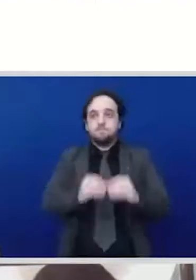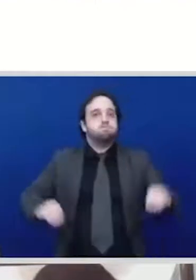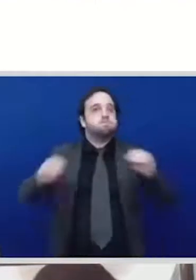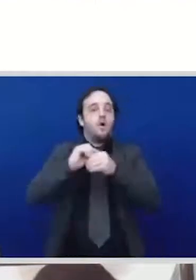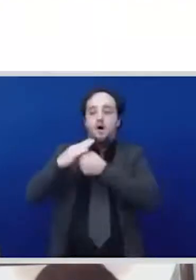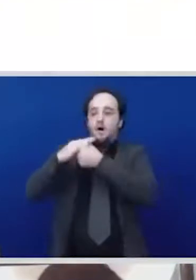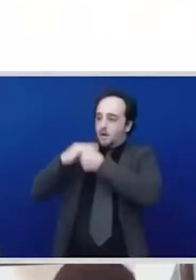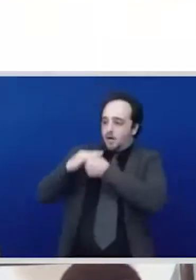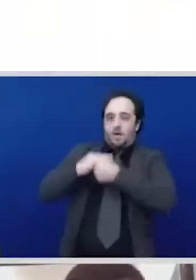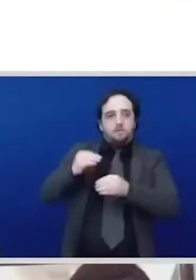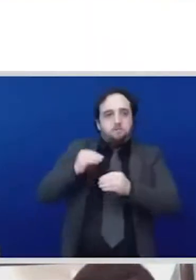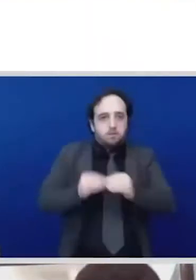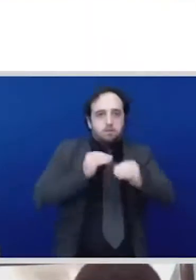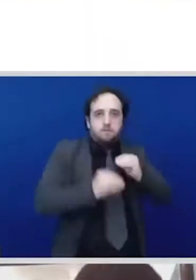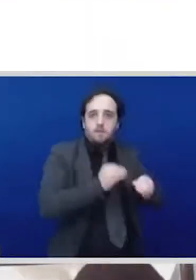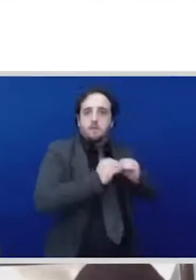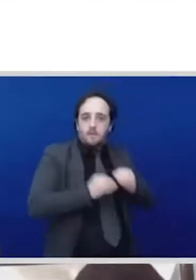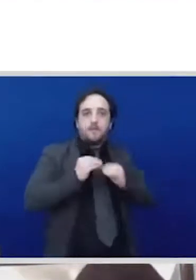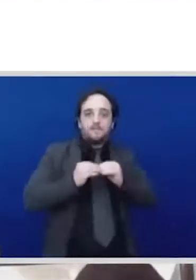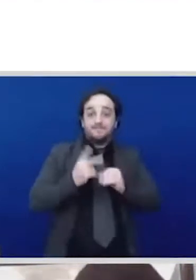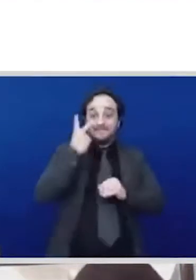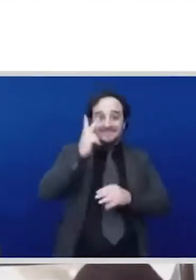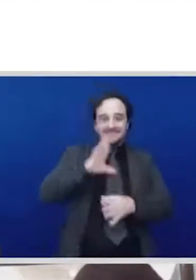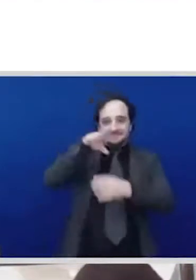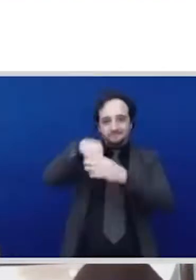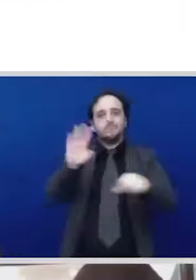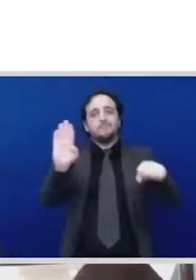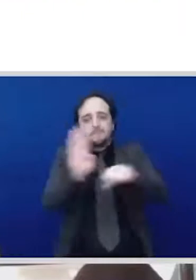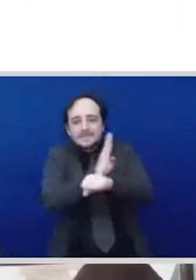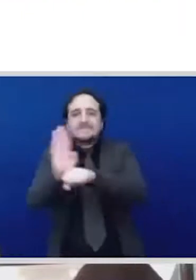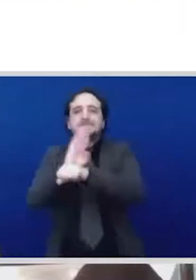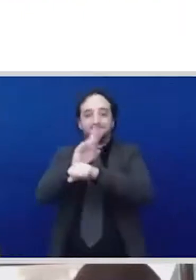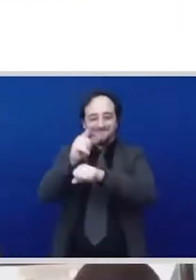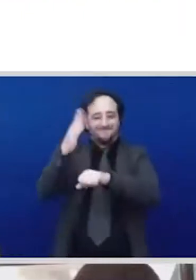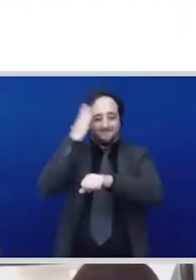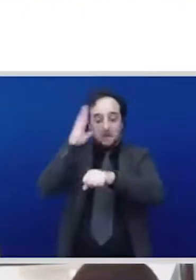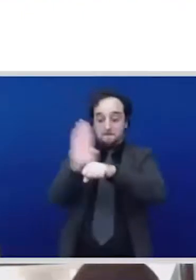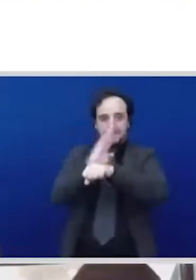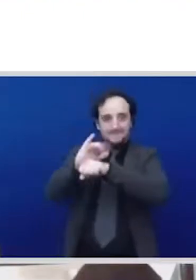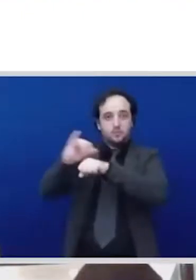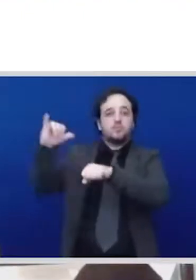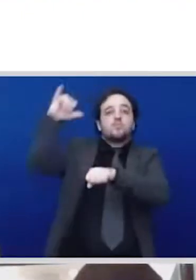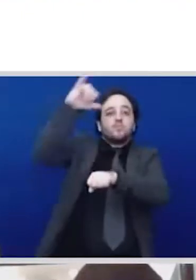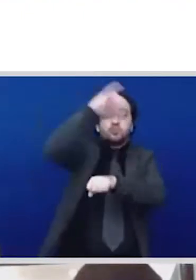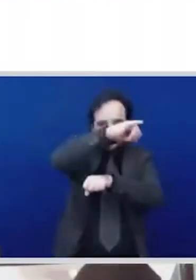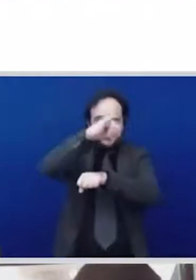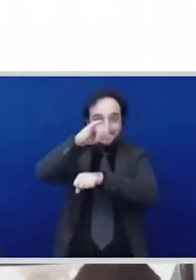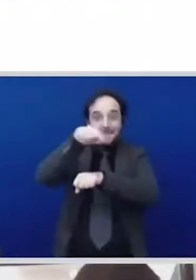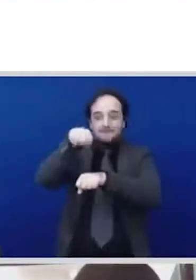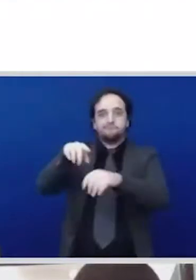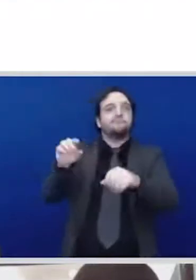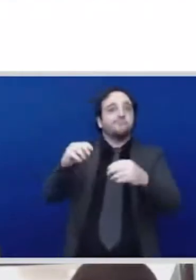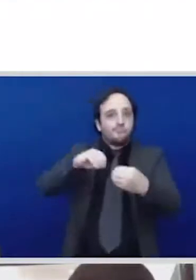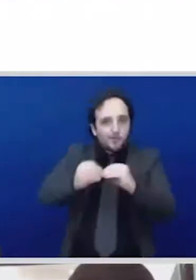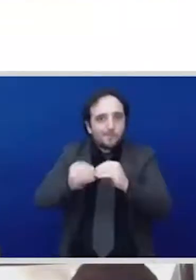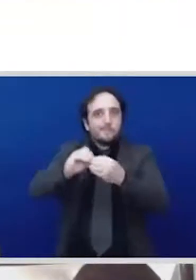and also the hotels that belongs to our state-owned enterprise also experience a hard time in fact